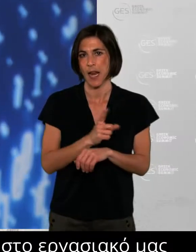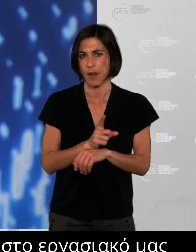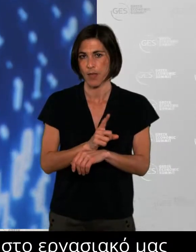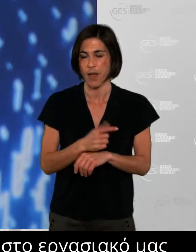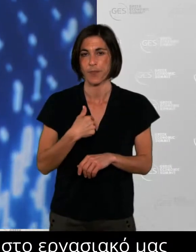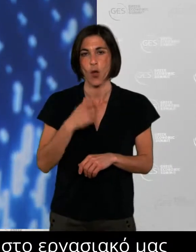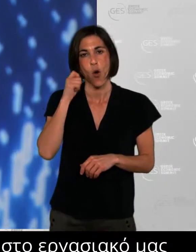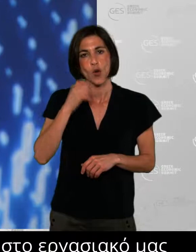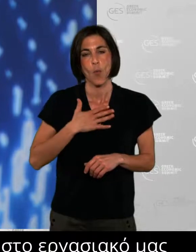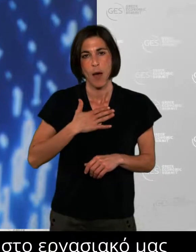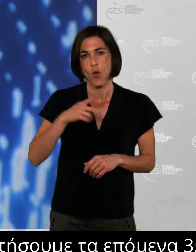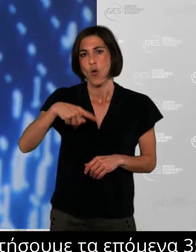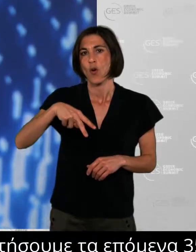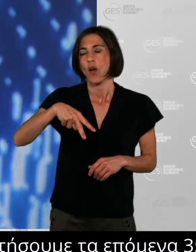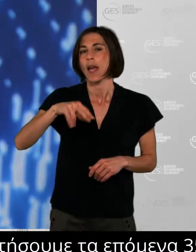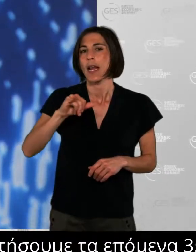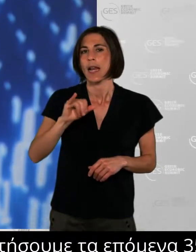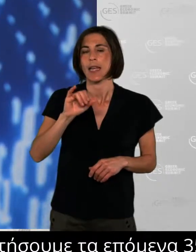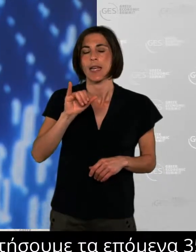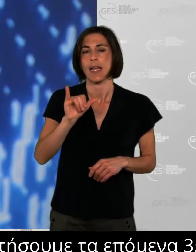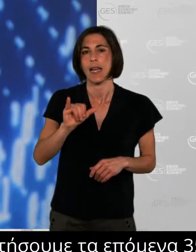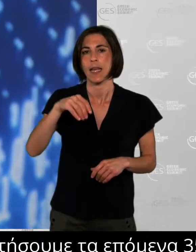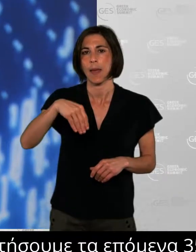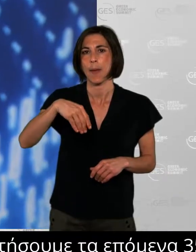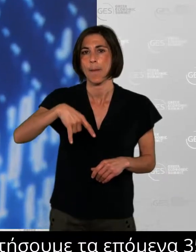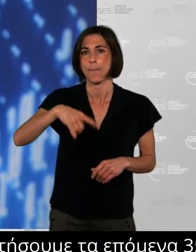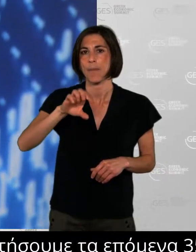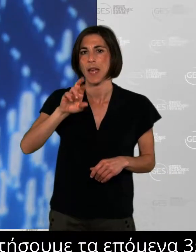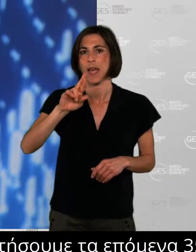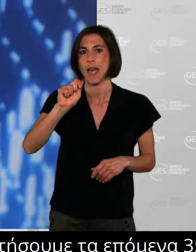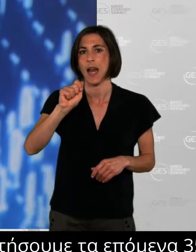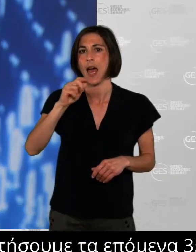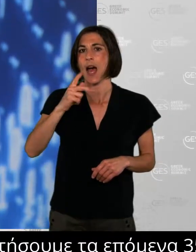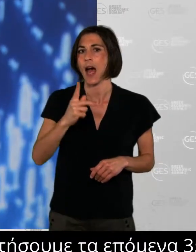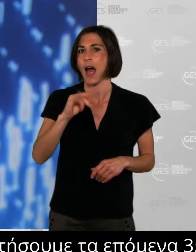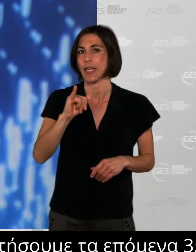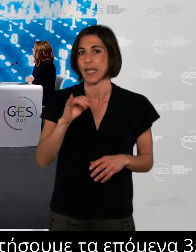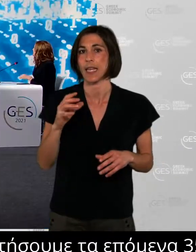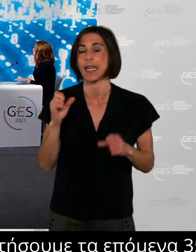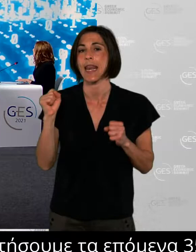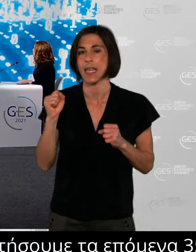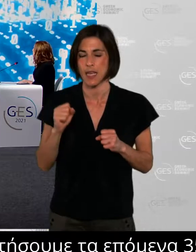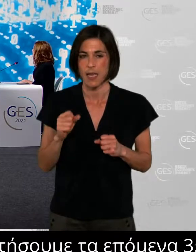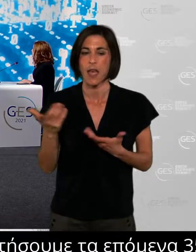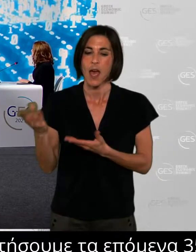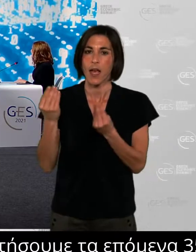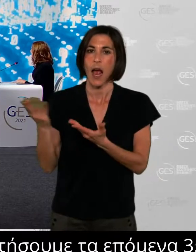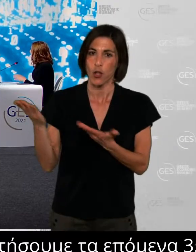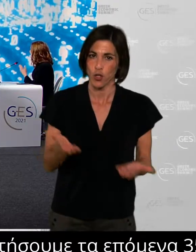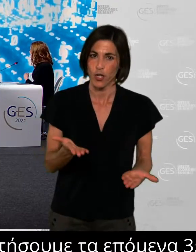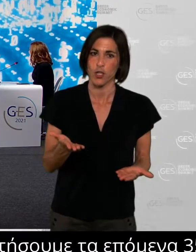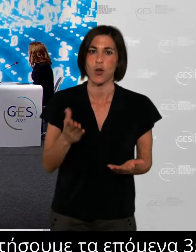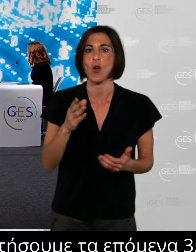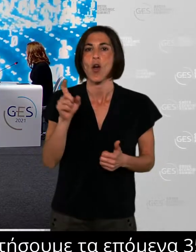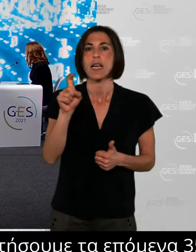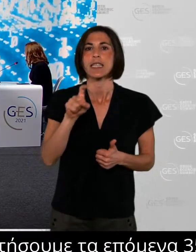journalist and let me welcome Deloitte Principal Consulting Global Future of Work Leaders, Stephen Hatfield. Stephen is joining us online.